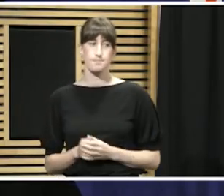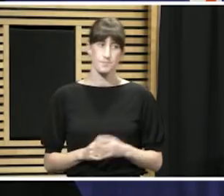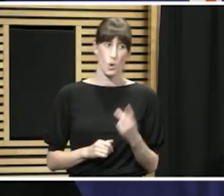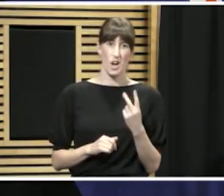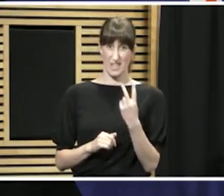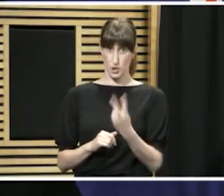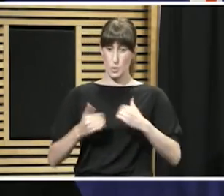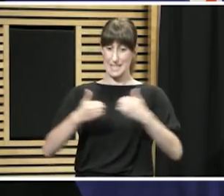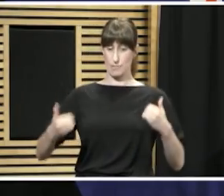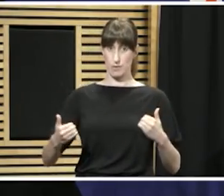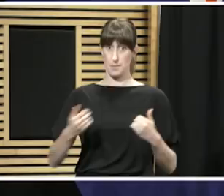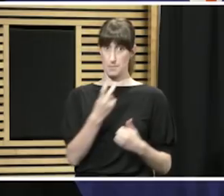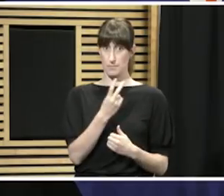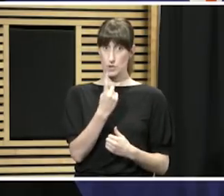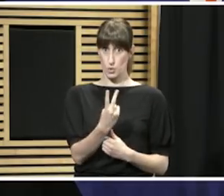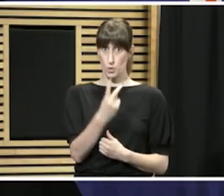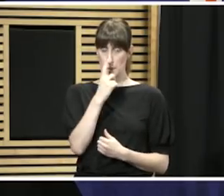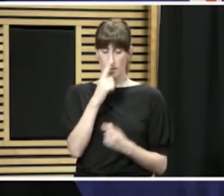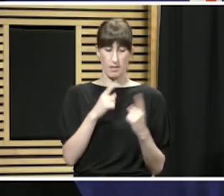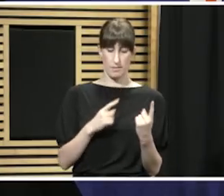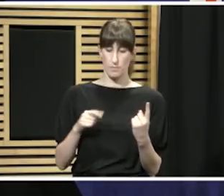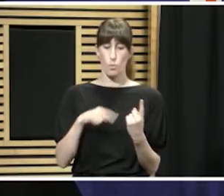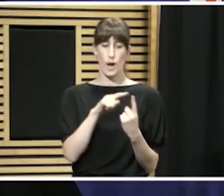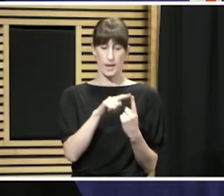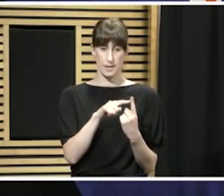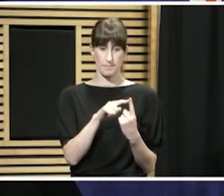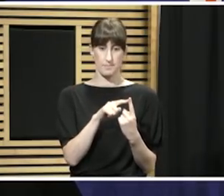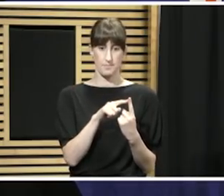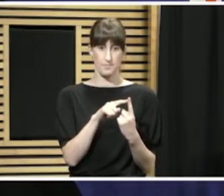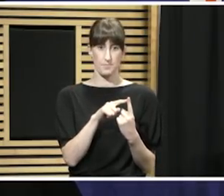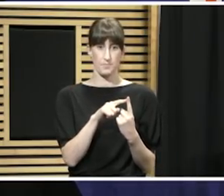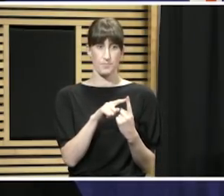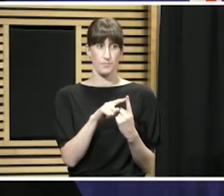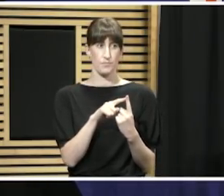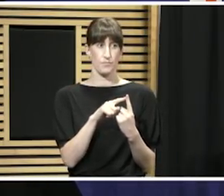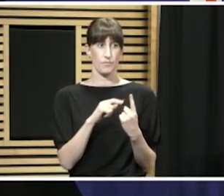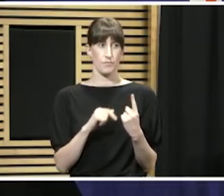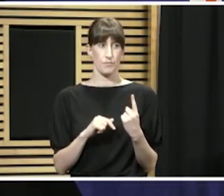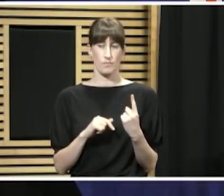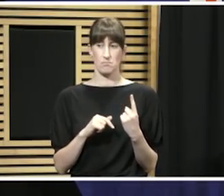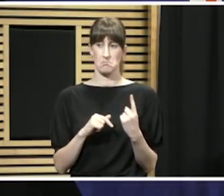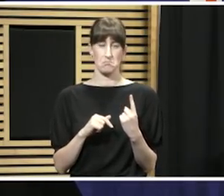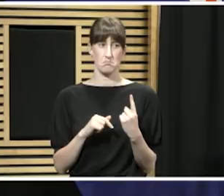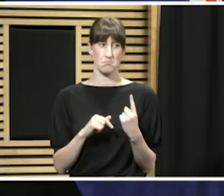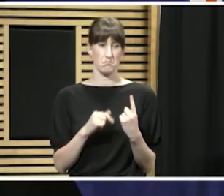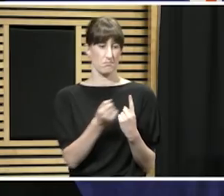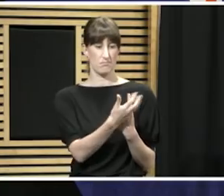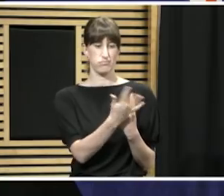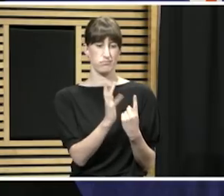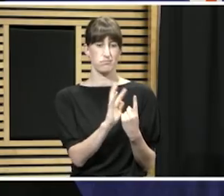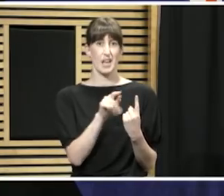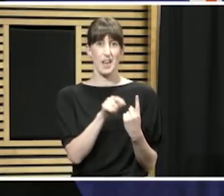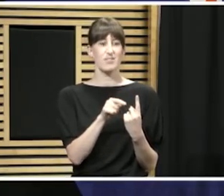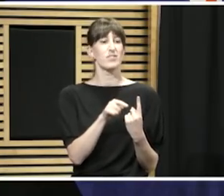That was contacted via a police role. So there were a number of people that they have been in